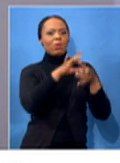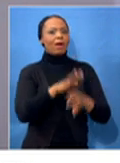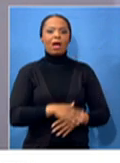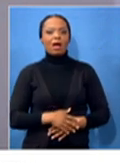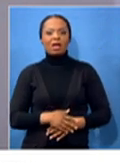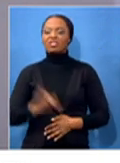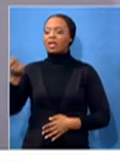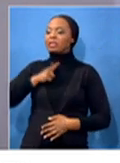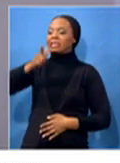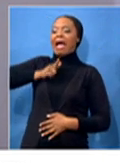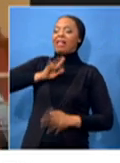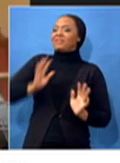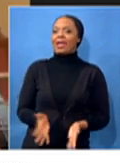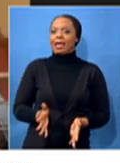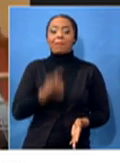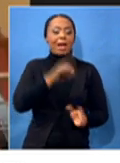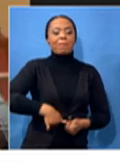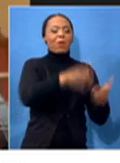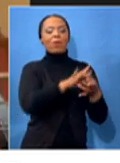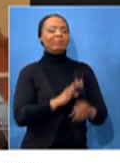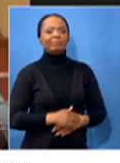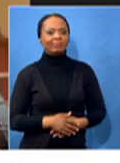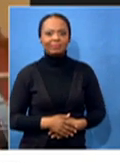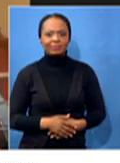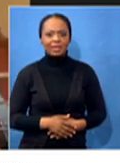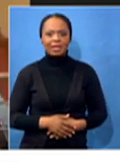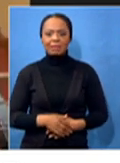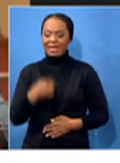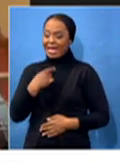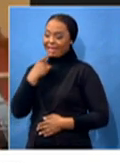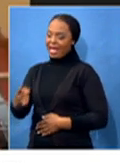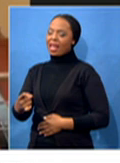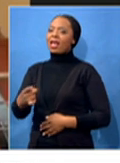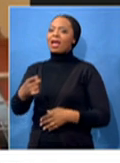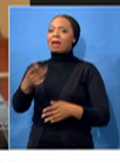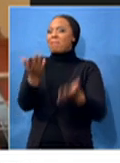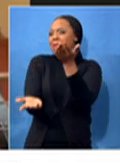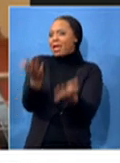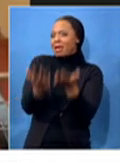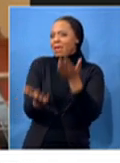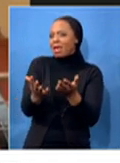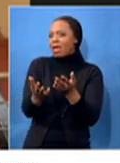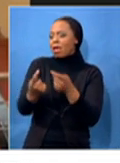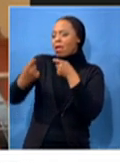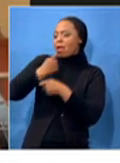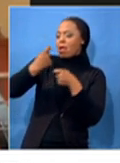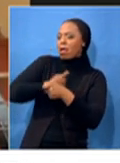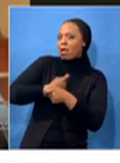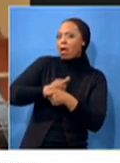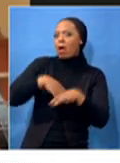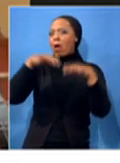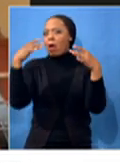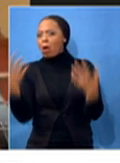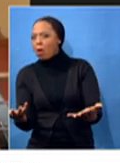So it was almost... second one. I will say to you, it's either it was a threat, or it was something that